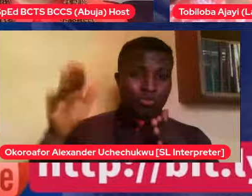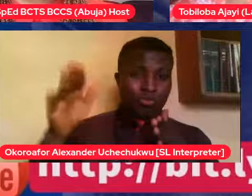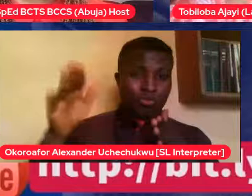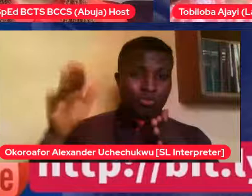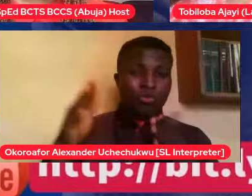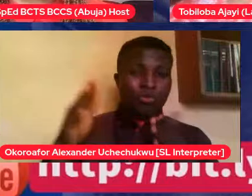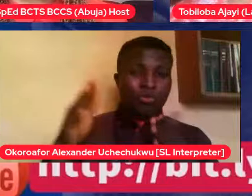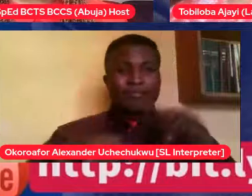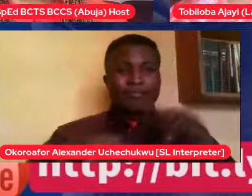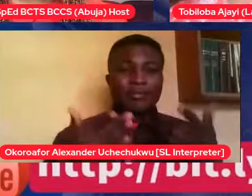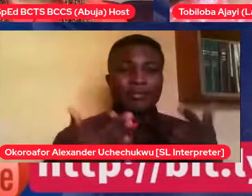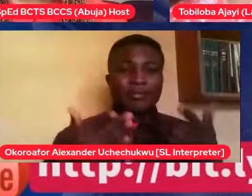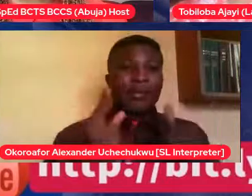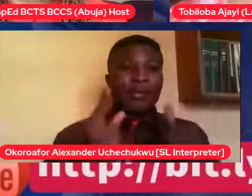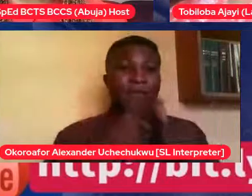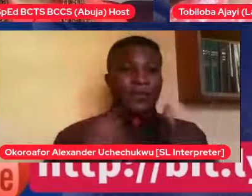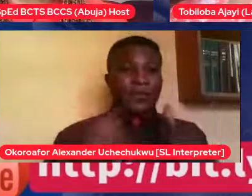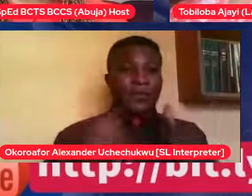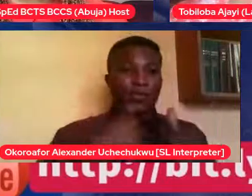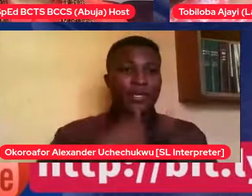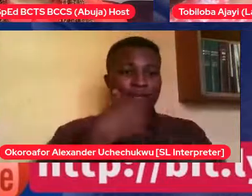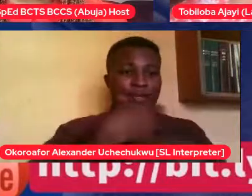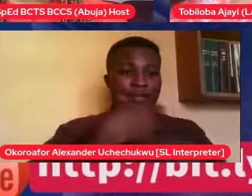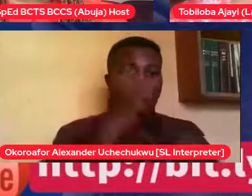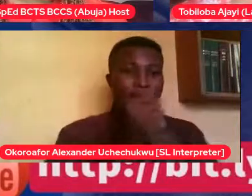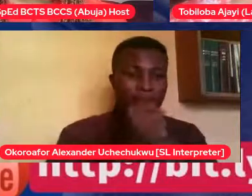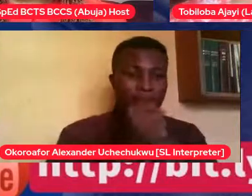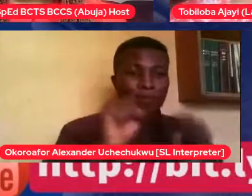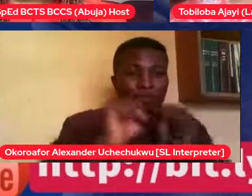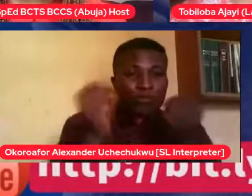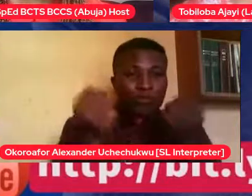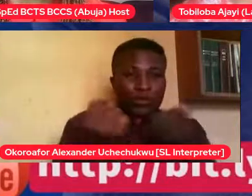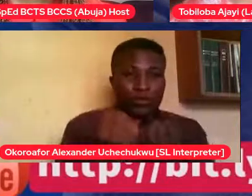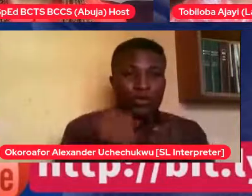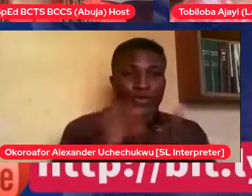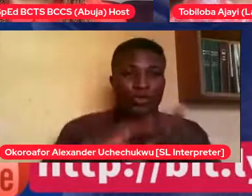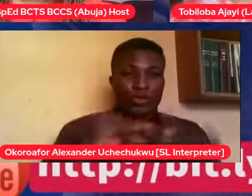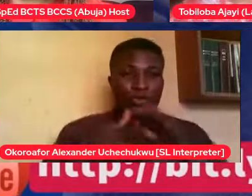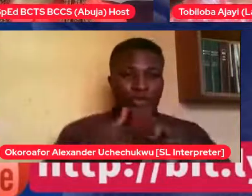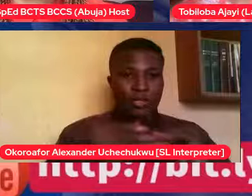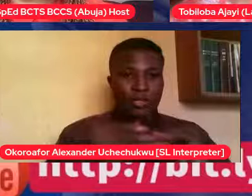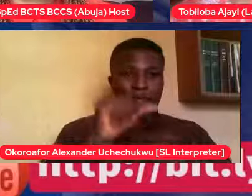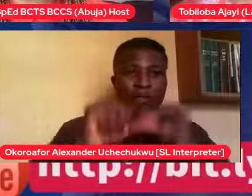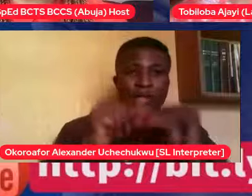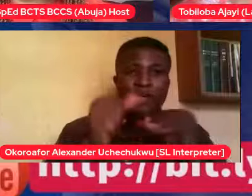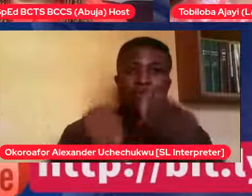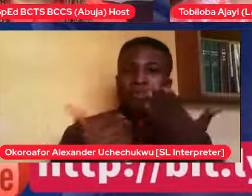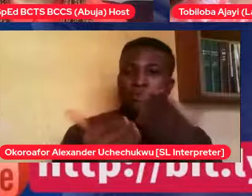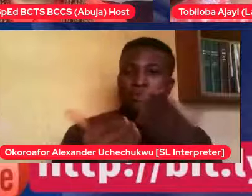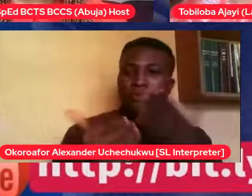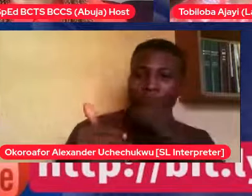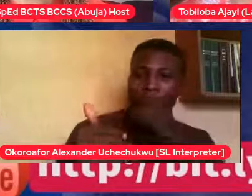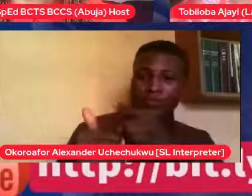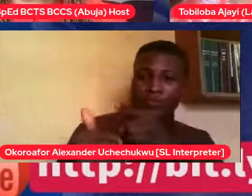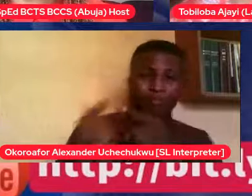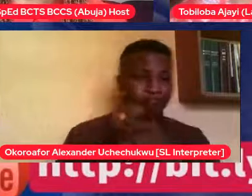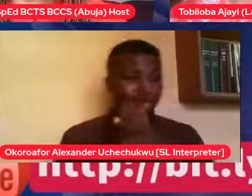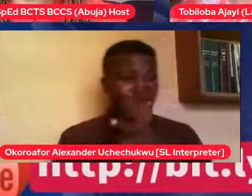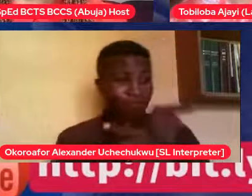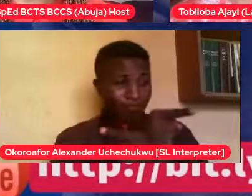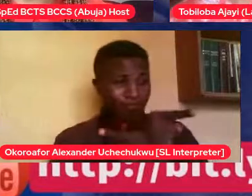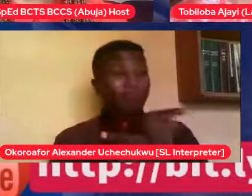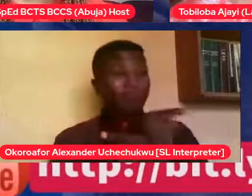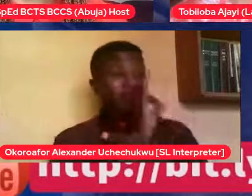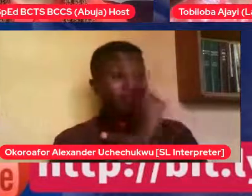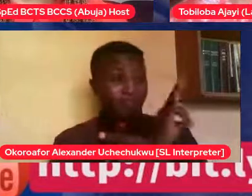to help him understand that certain things are okay in public and certain things have to be managed in your room behind closed doors. And he started to